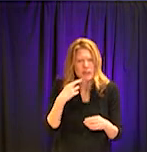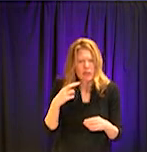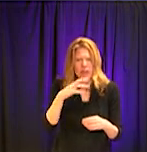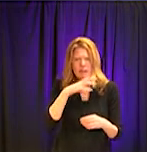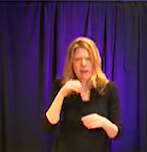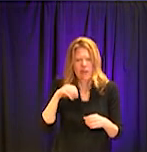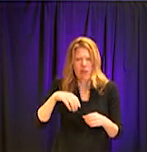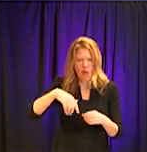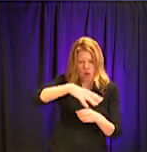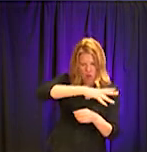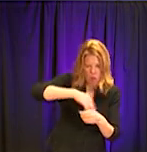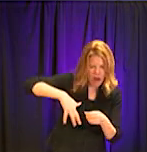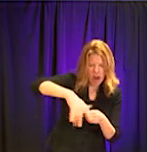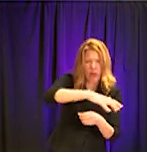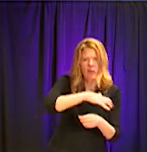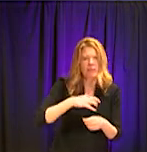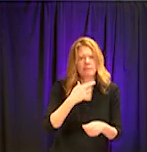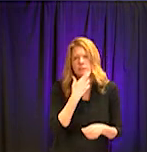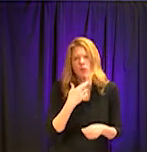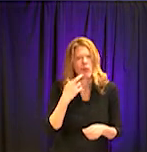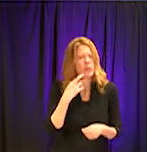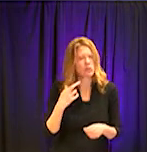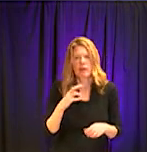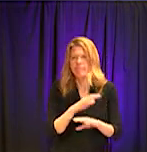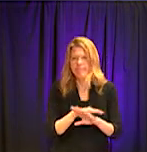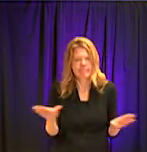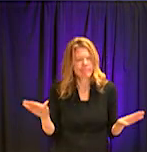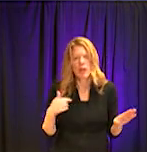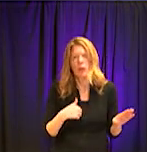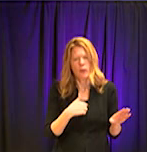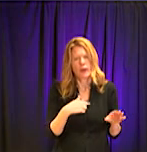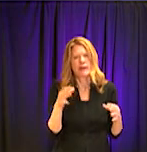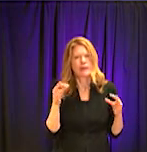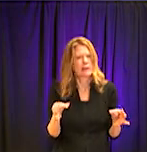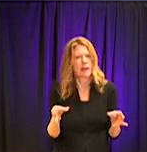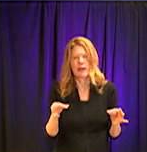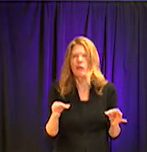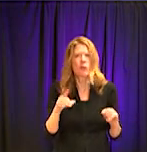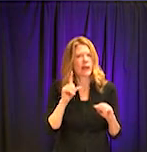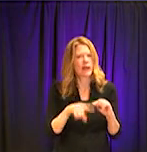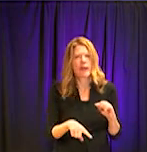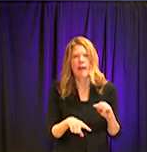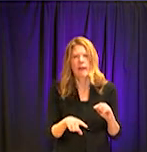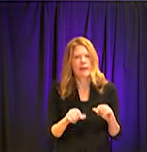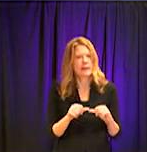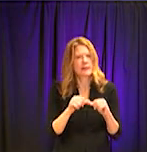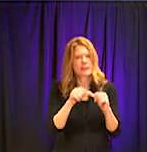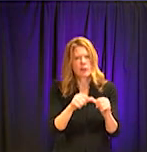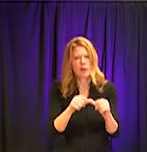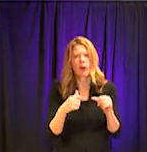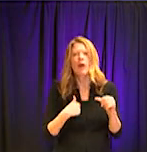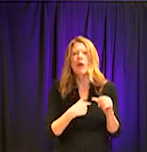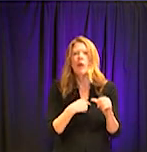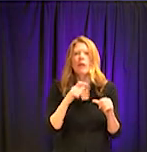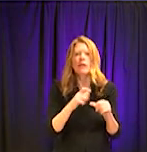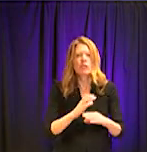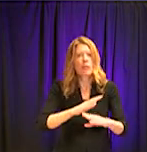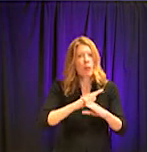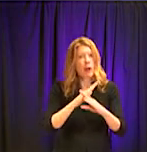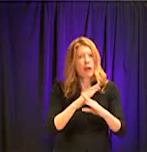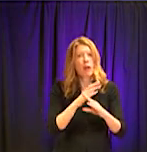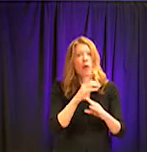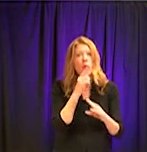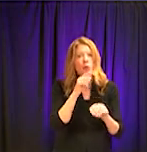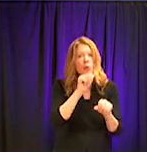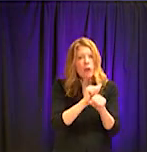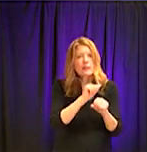and that was why the decision was made that we needed to protect our restaurant workers as well as